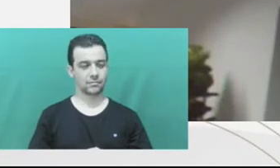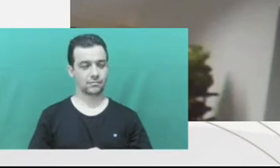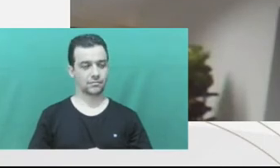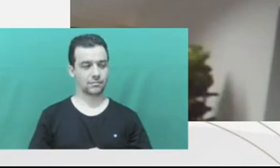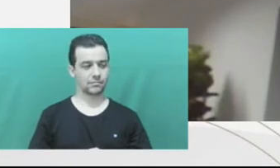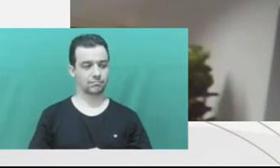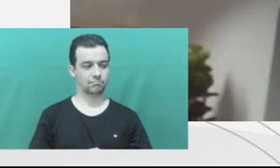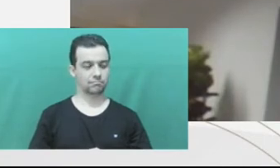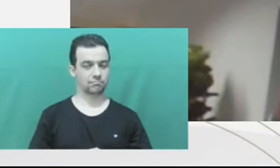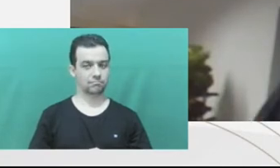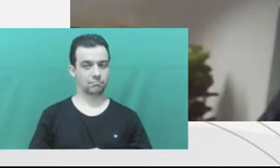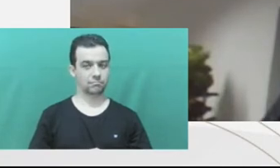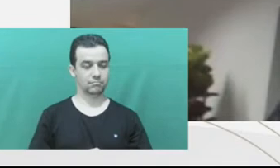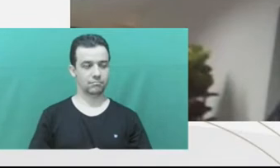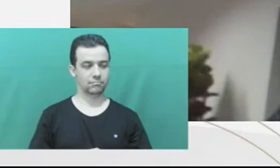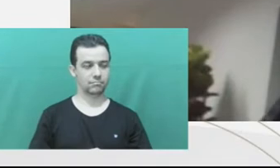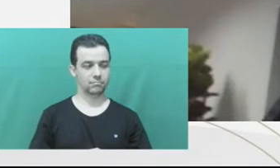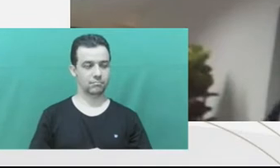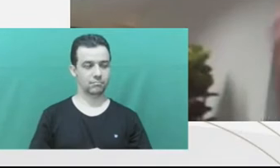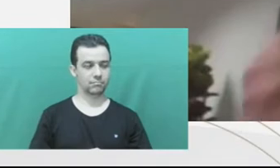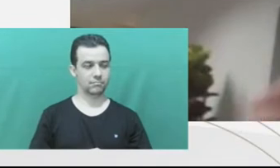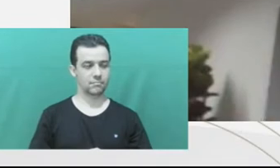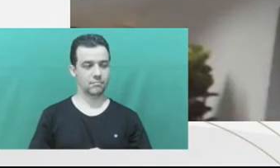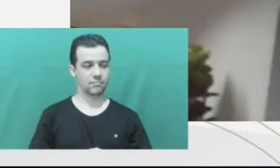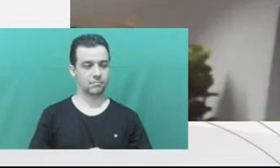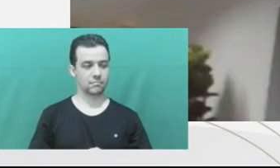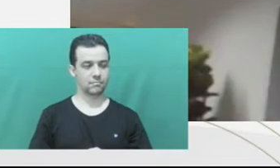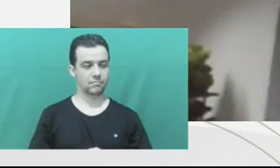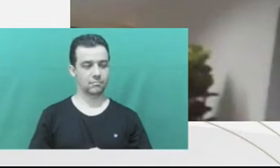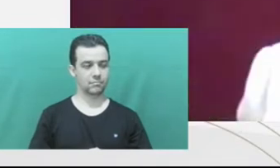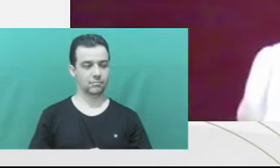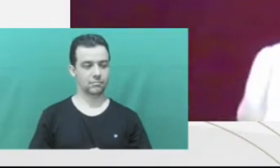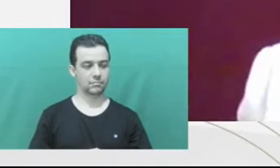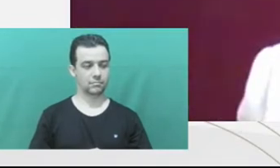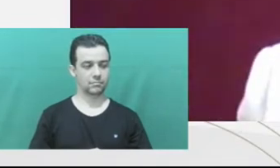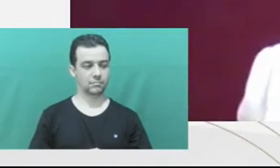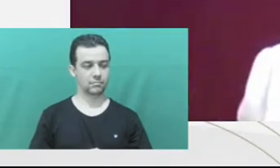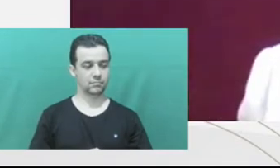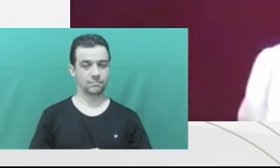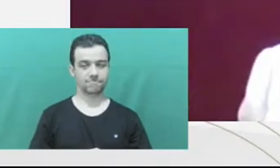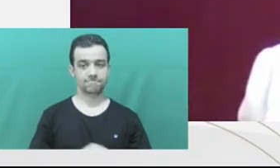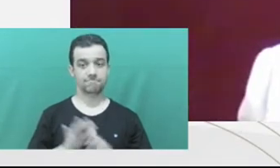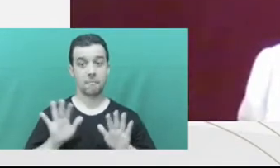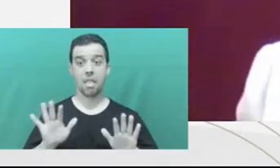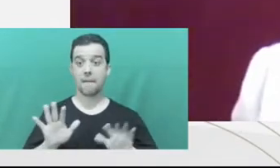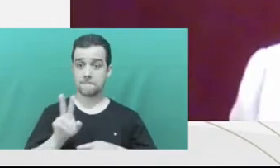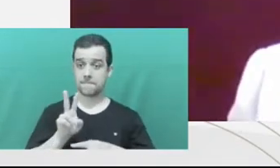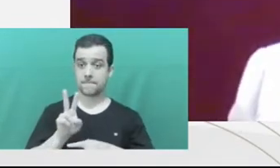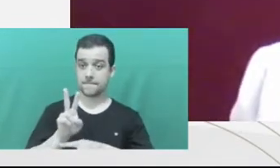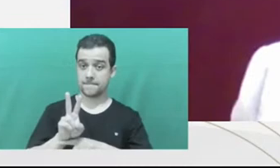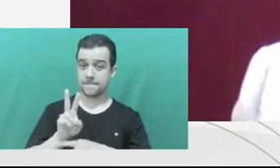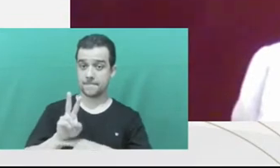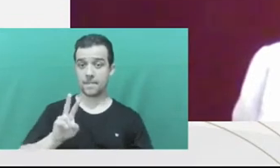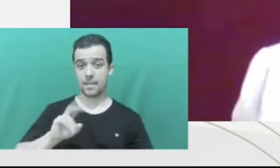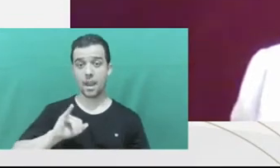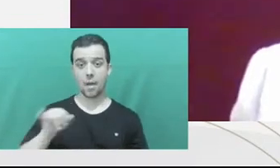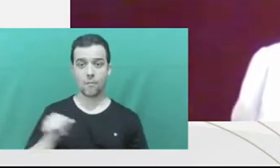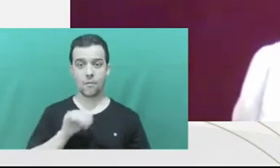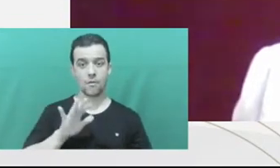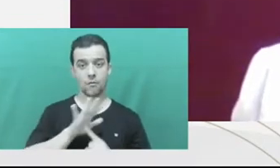We can't hear Fernando. That's why they are all making gestures. Until,